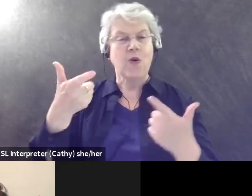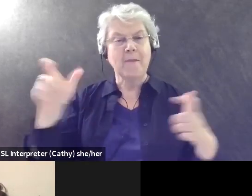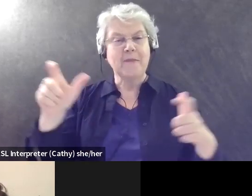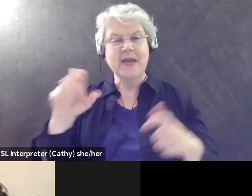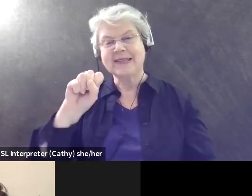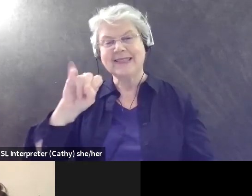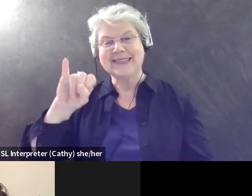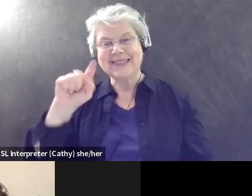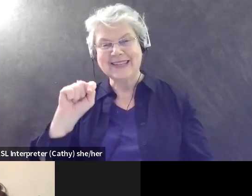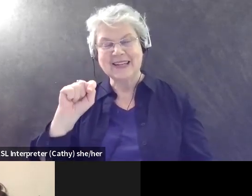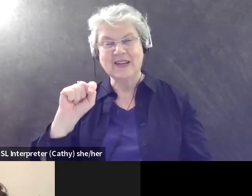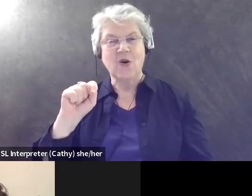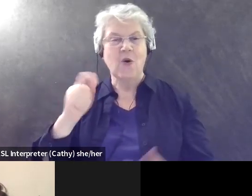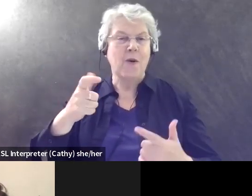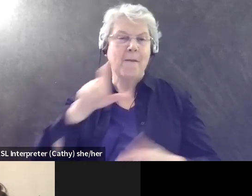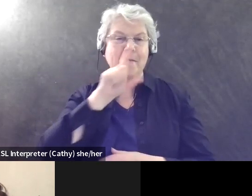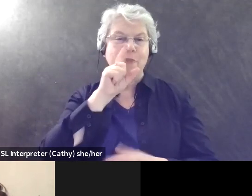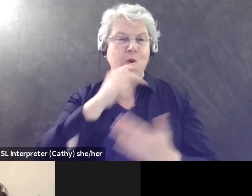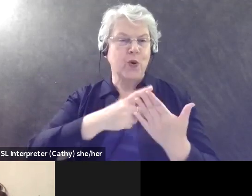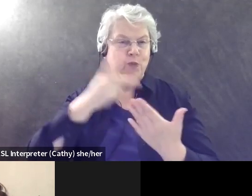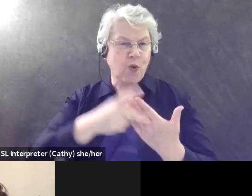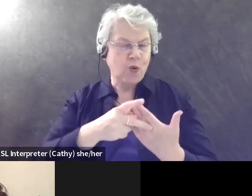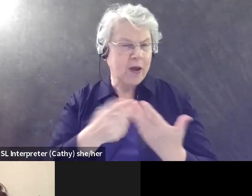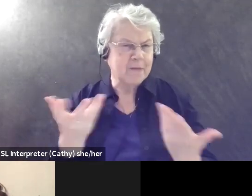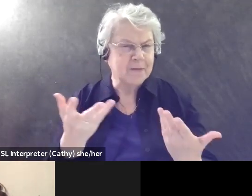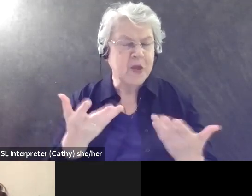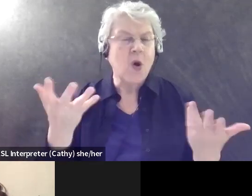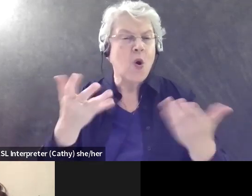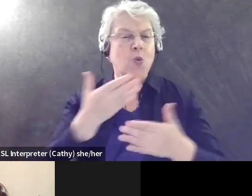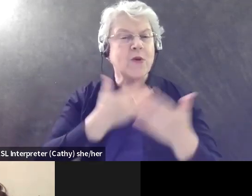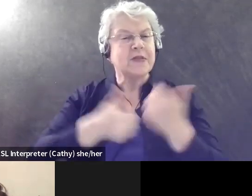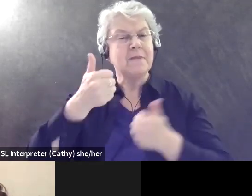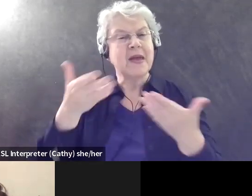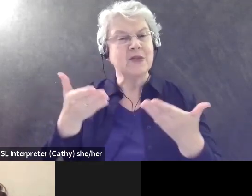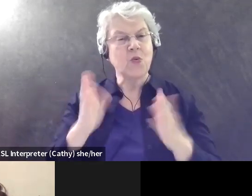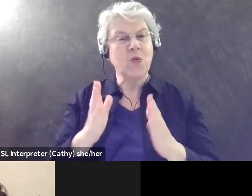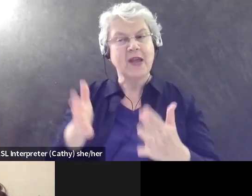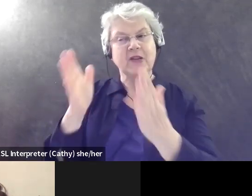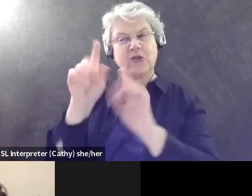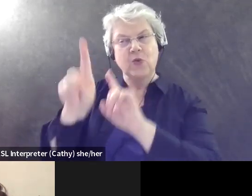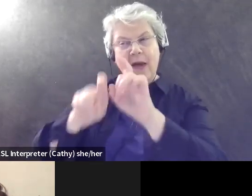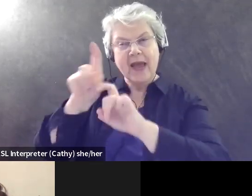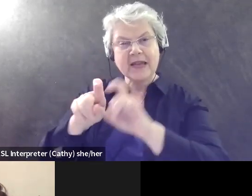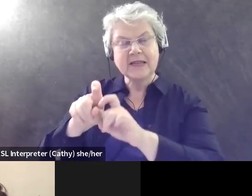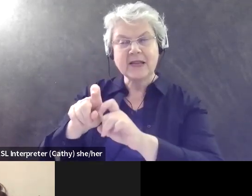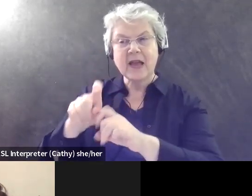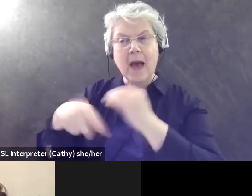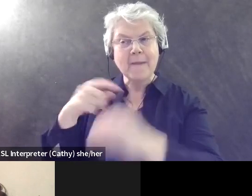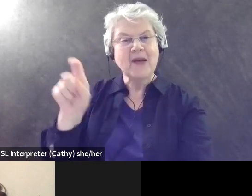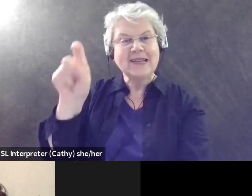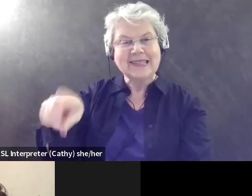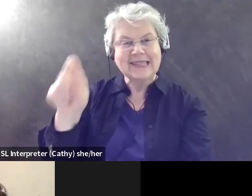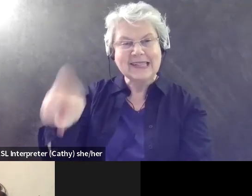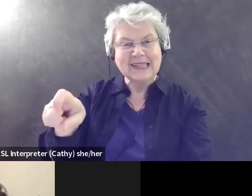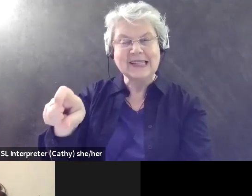kind of bird related program, um, what is the best way for them to ask about what is needed or wanted by the